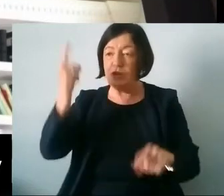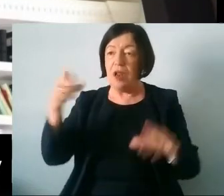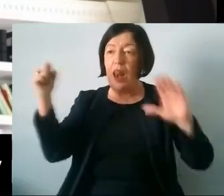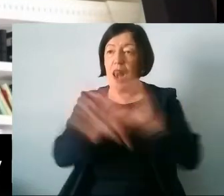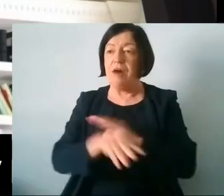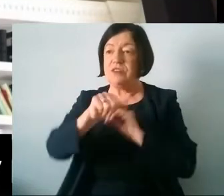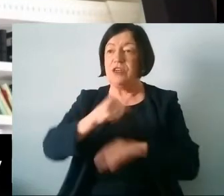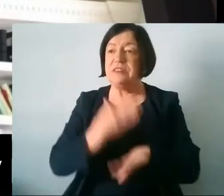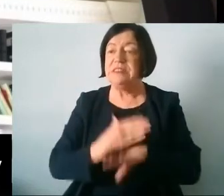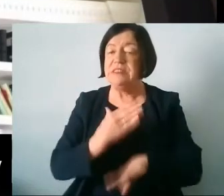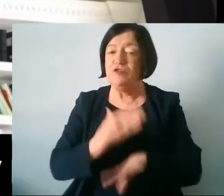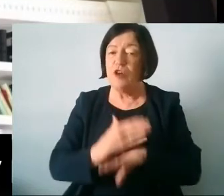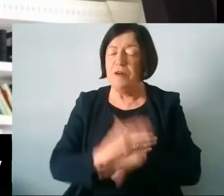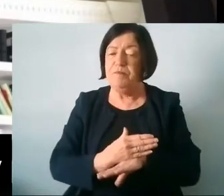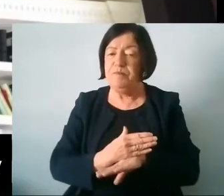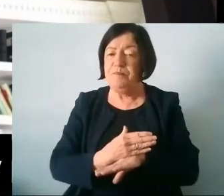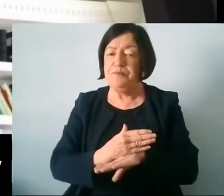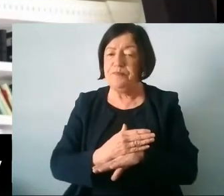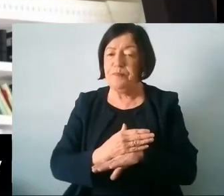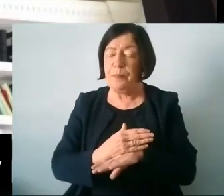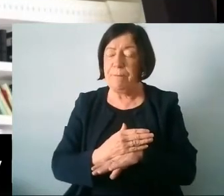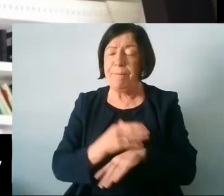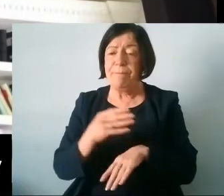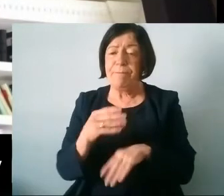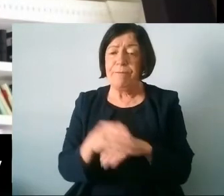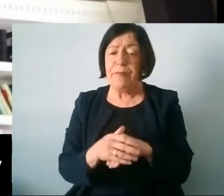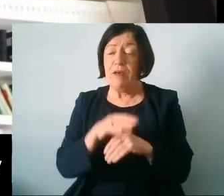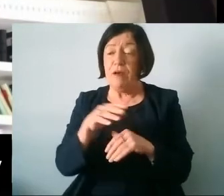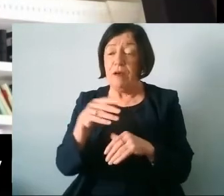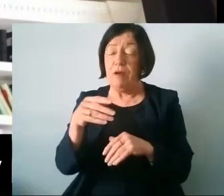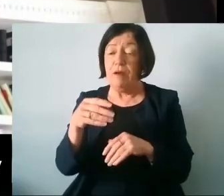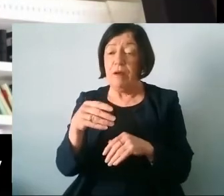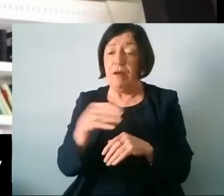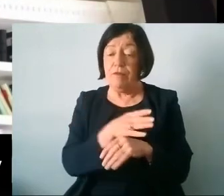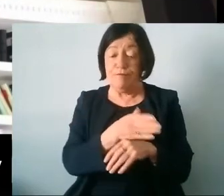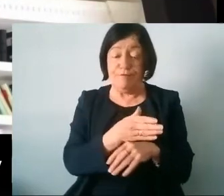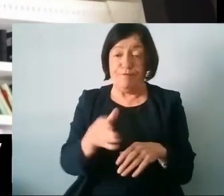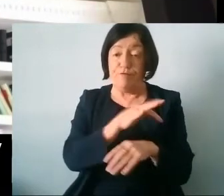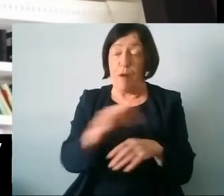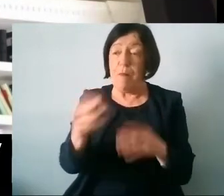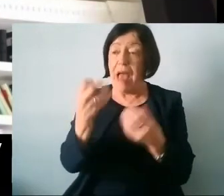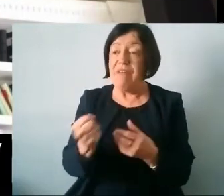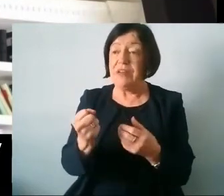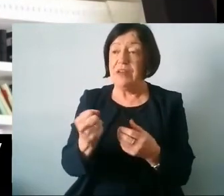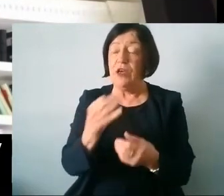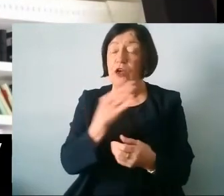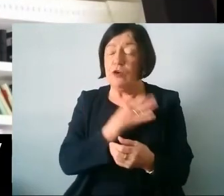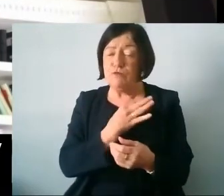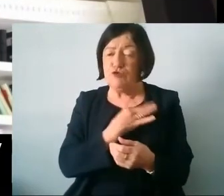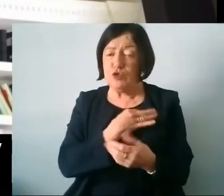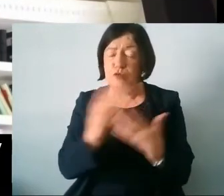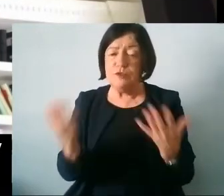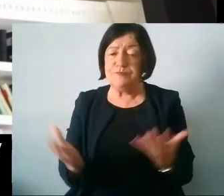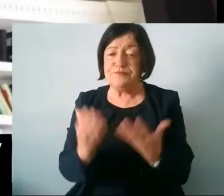positions you know and and from went from having you know a decent um